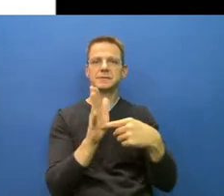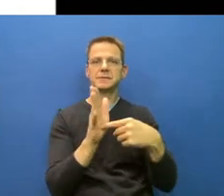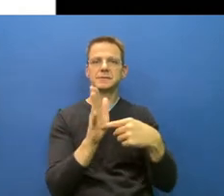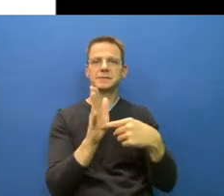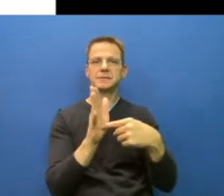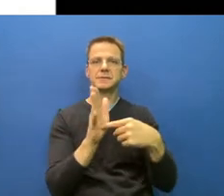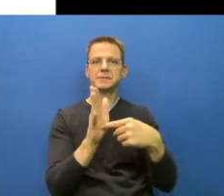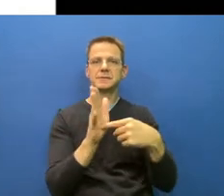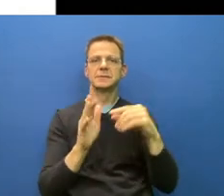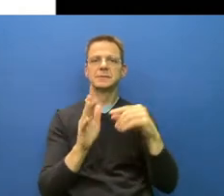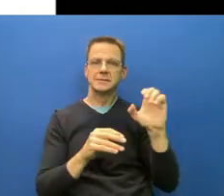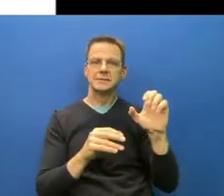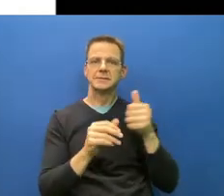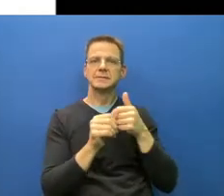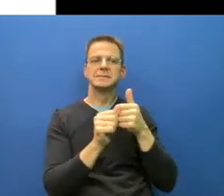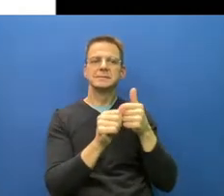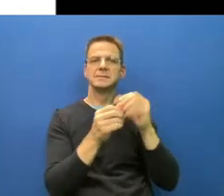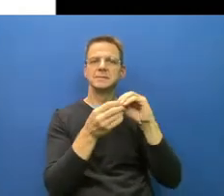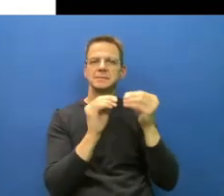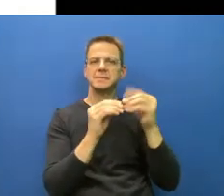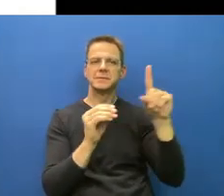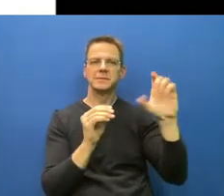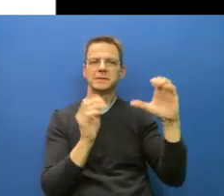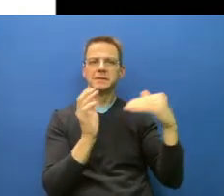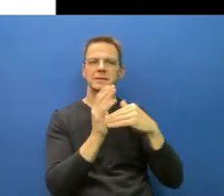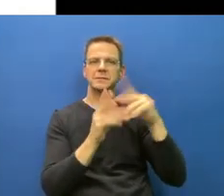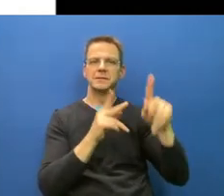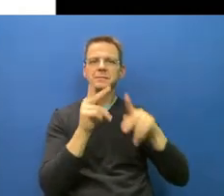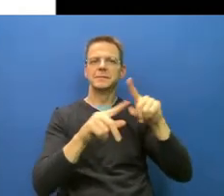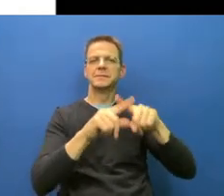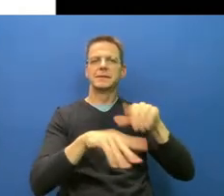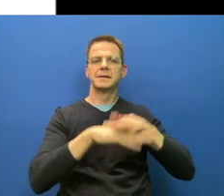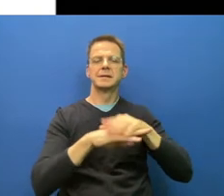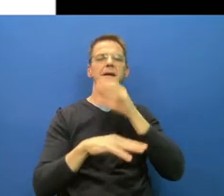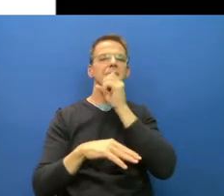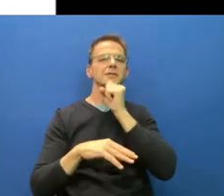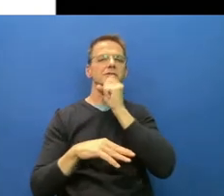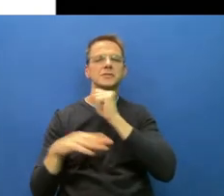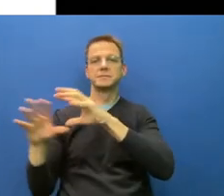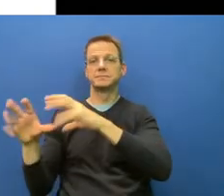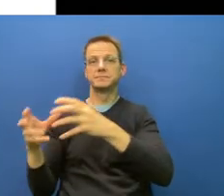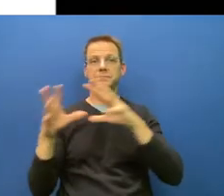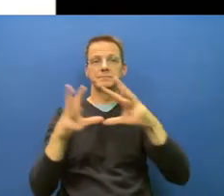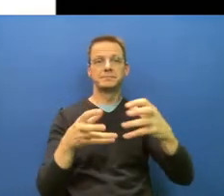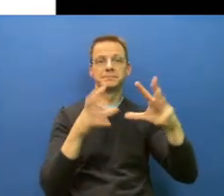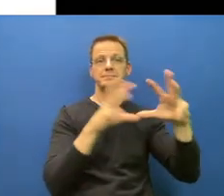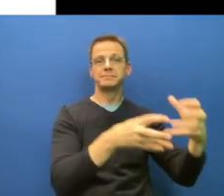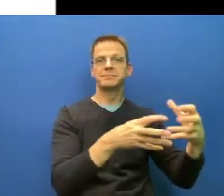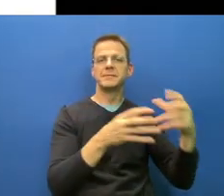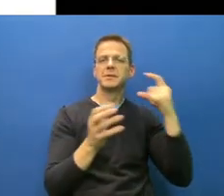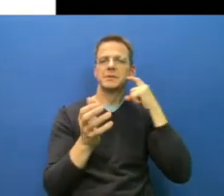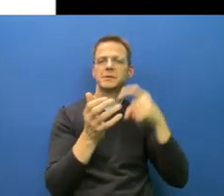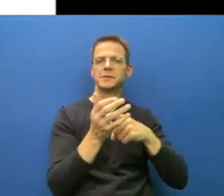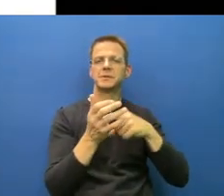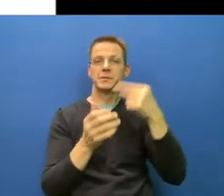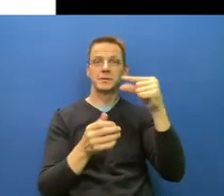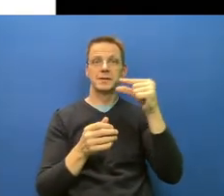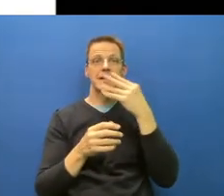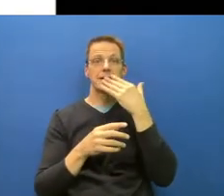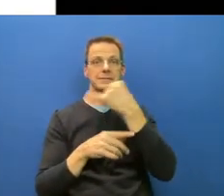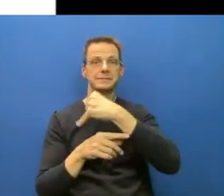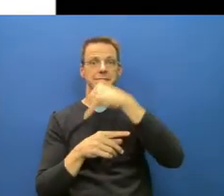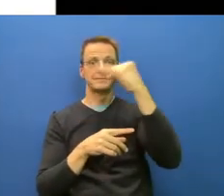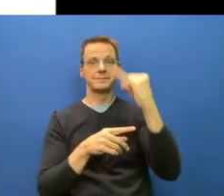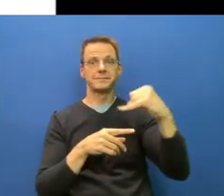different age groups. We see that this green line is 5 to 11 years old. So primary school